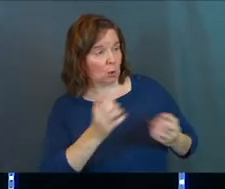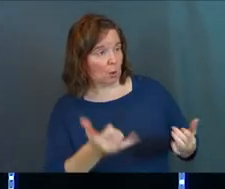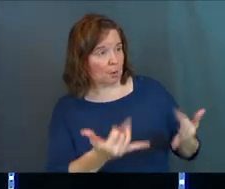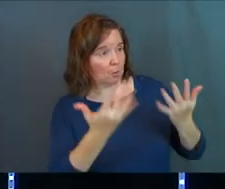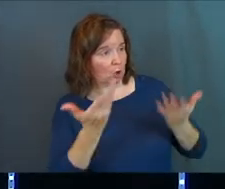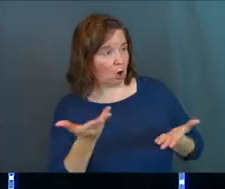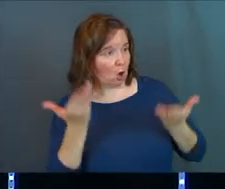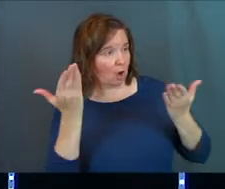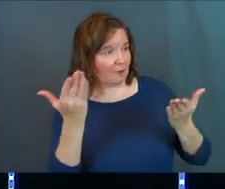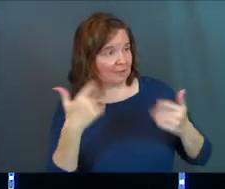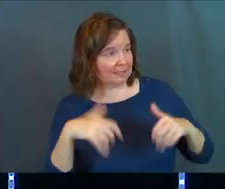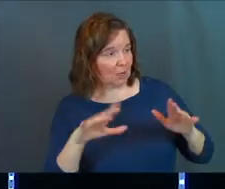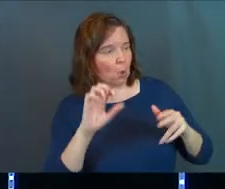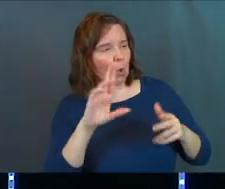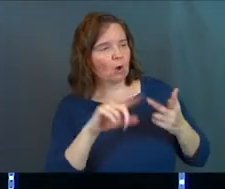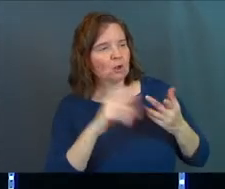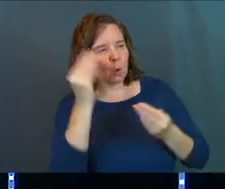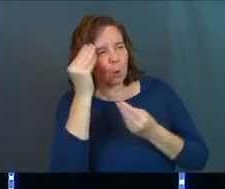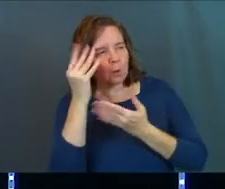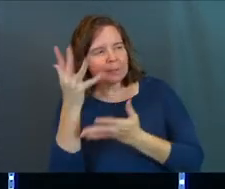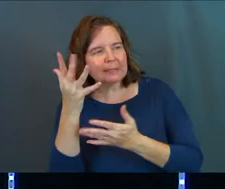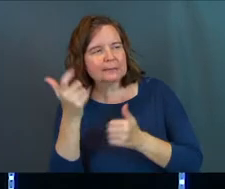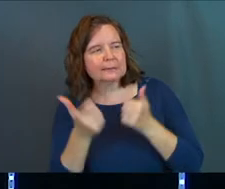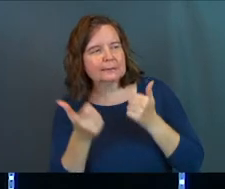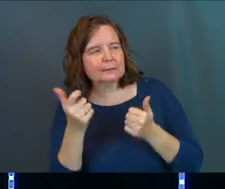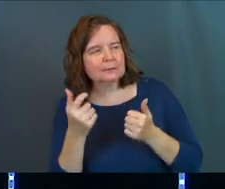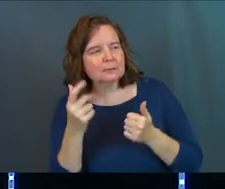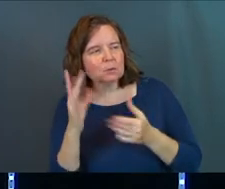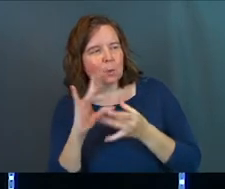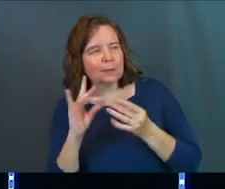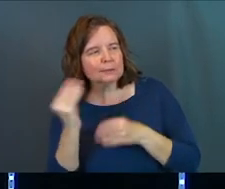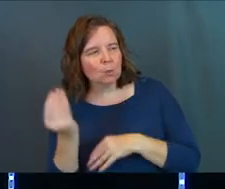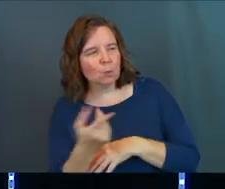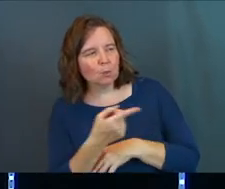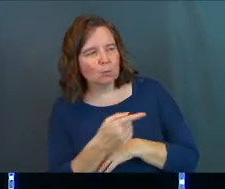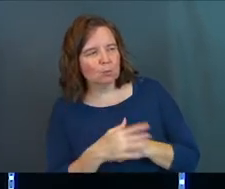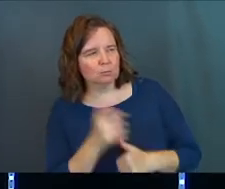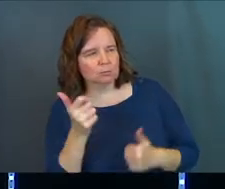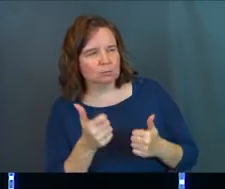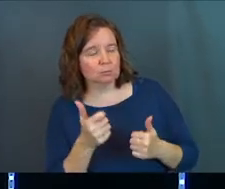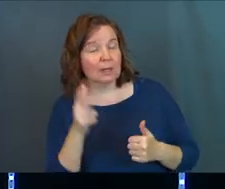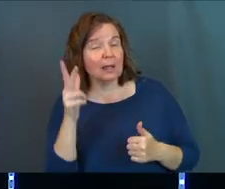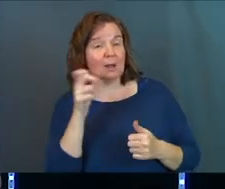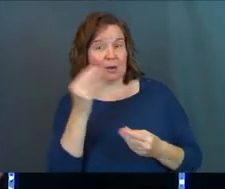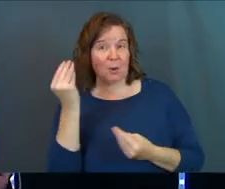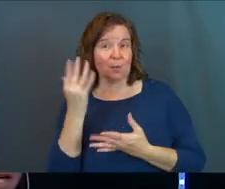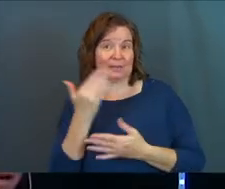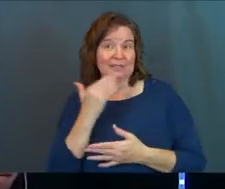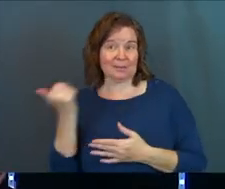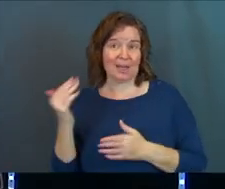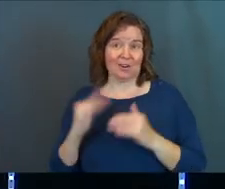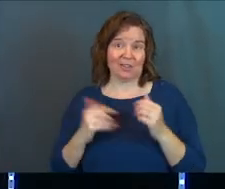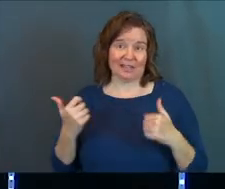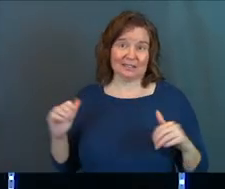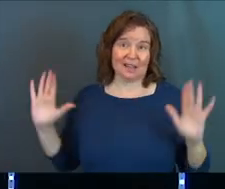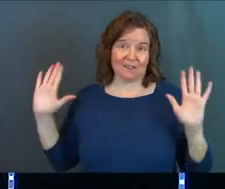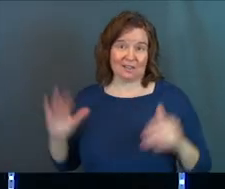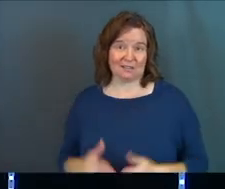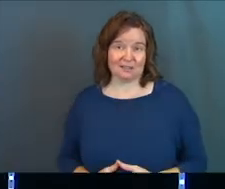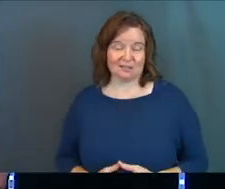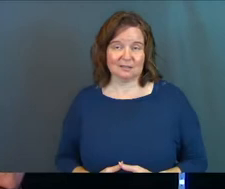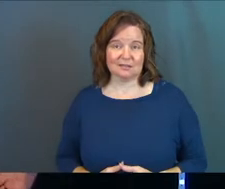burnt offerings and sacrifice or your obedience to God's voice. Listen, obedience is better than sacrifice.